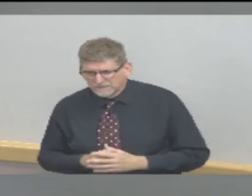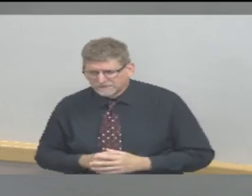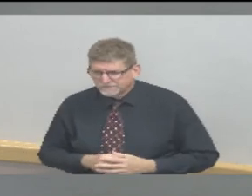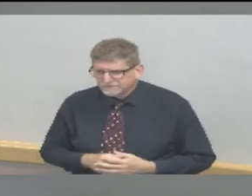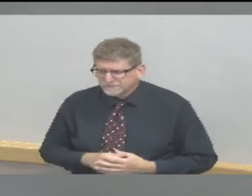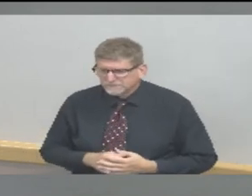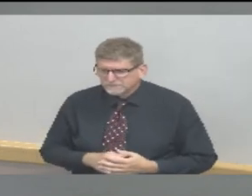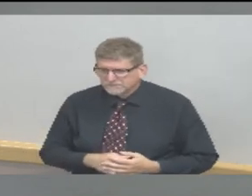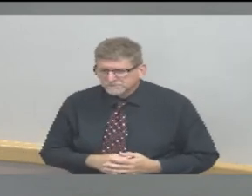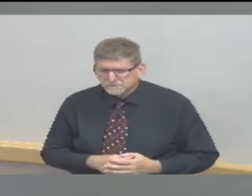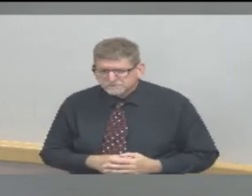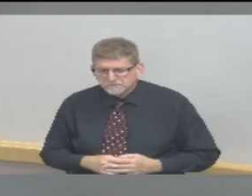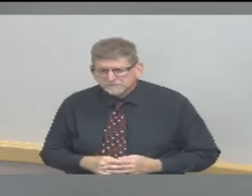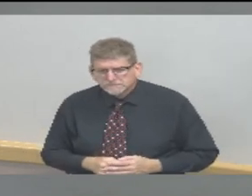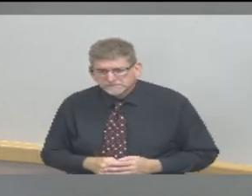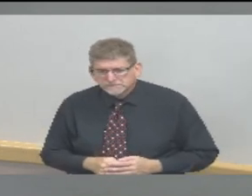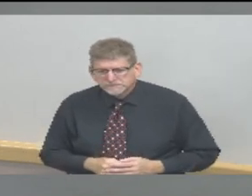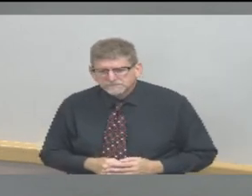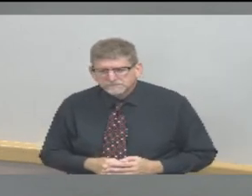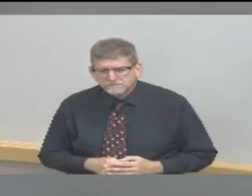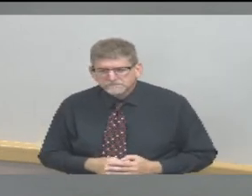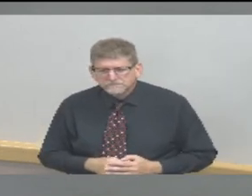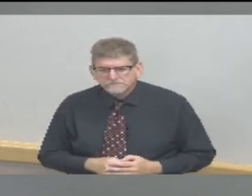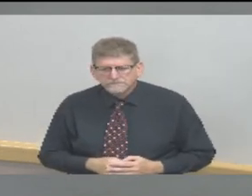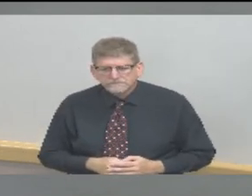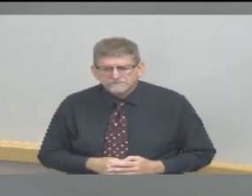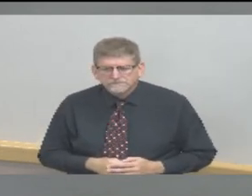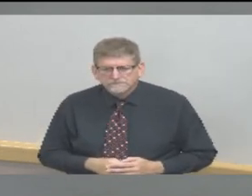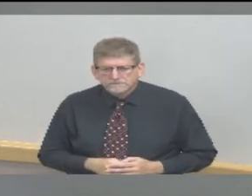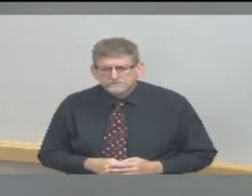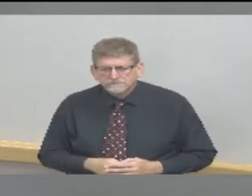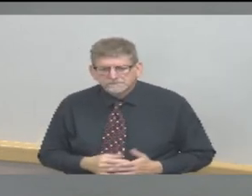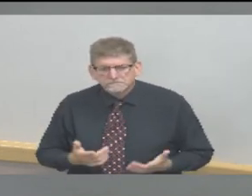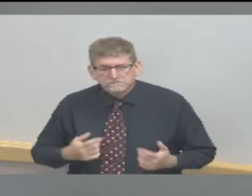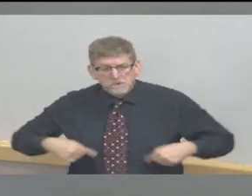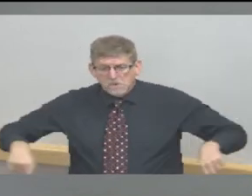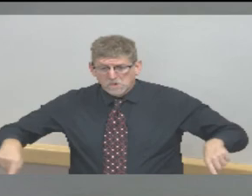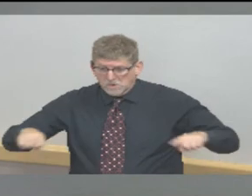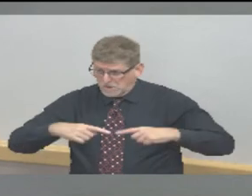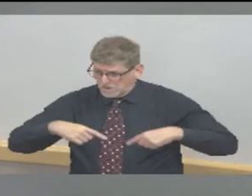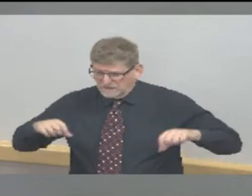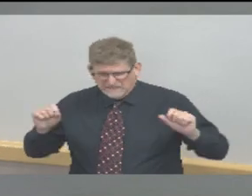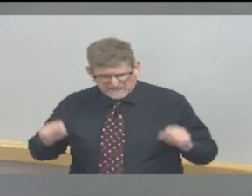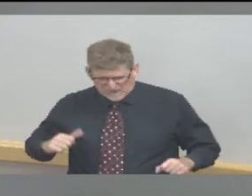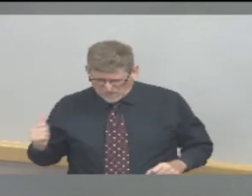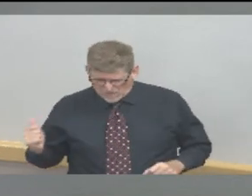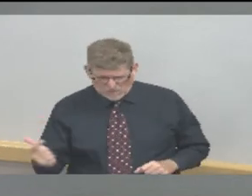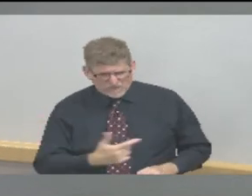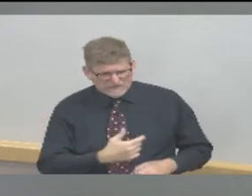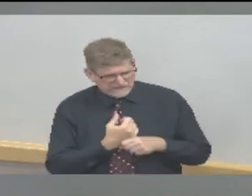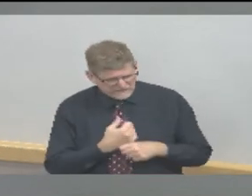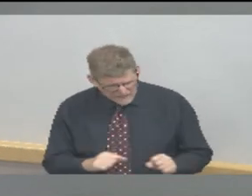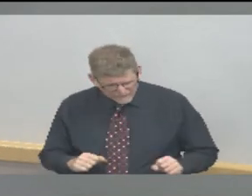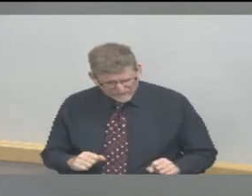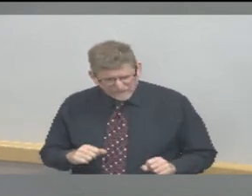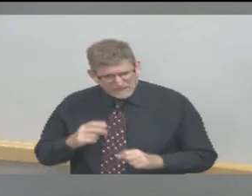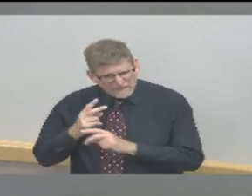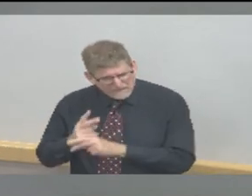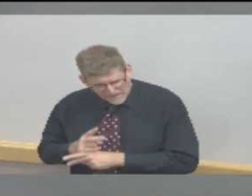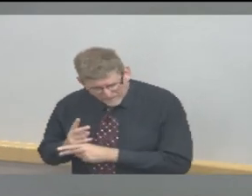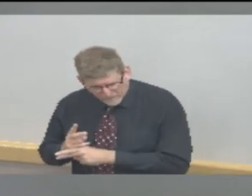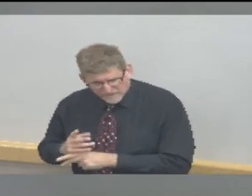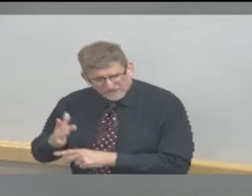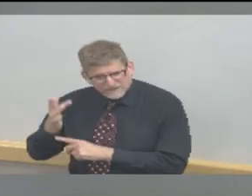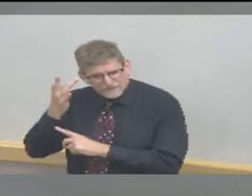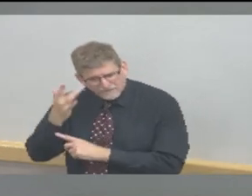we can all act safely and cautiously and be smart about this and act responsibly. We can make